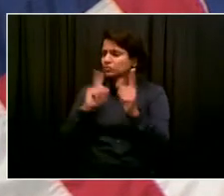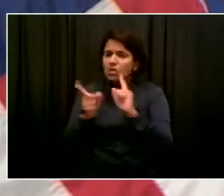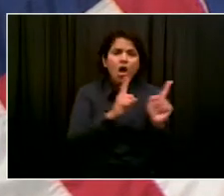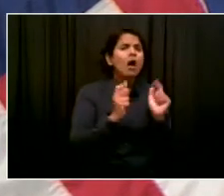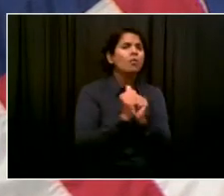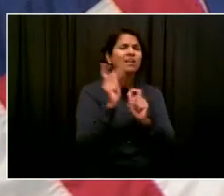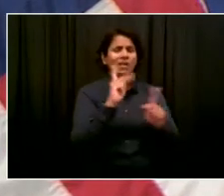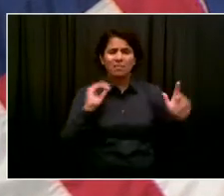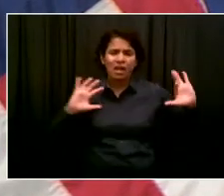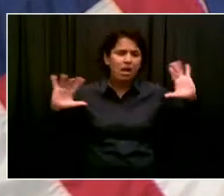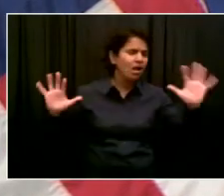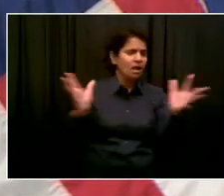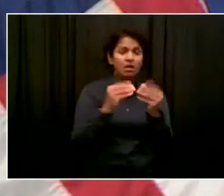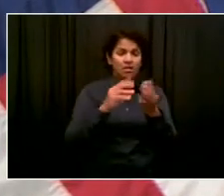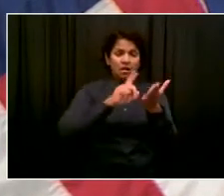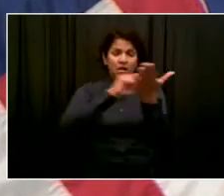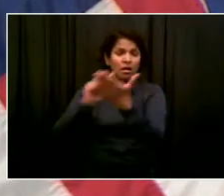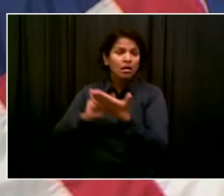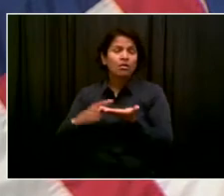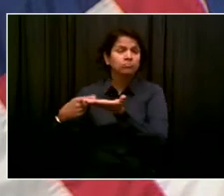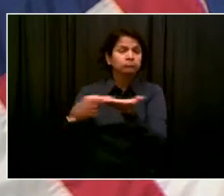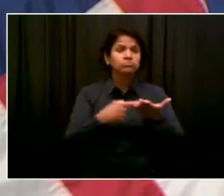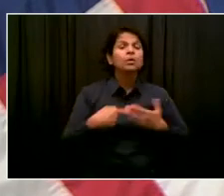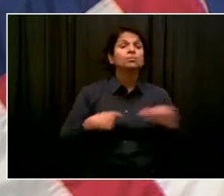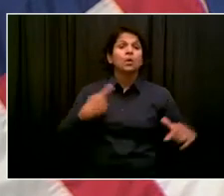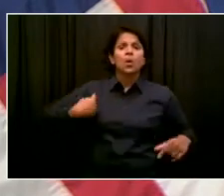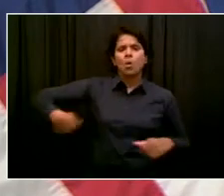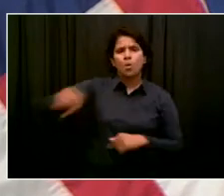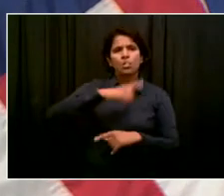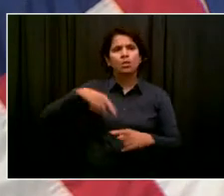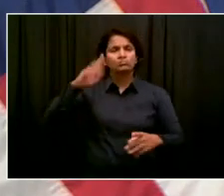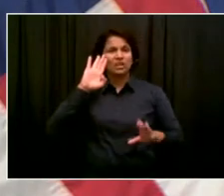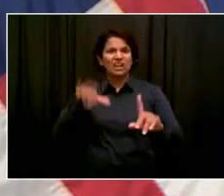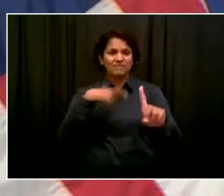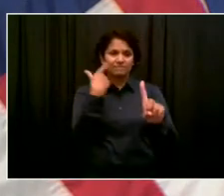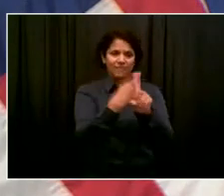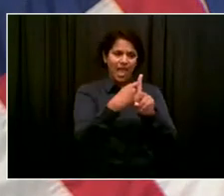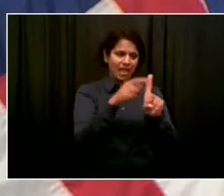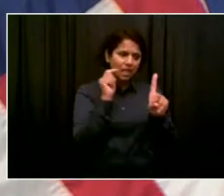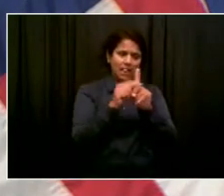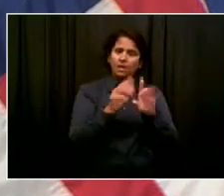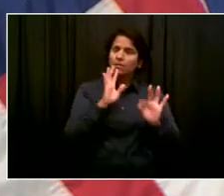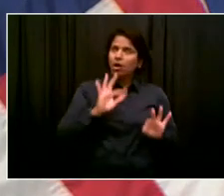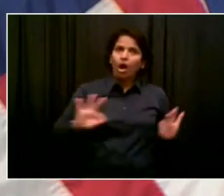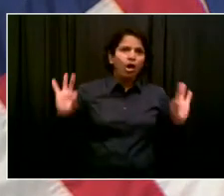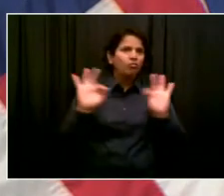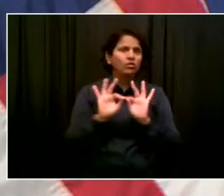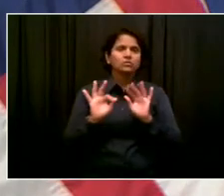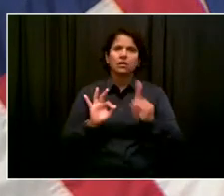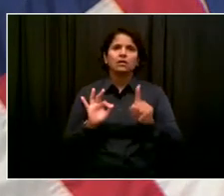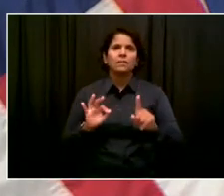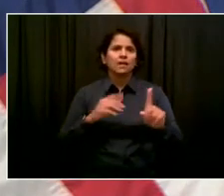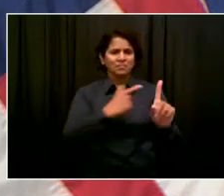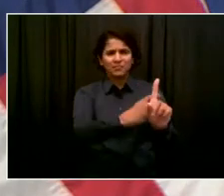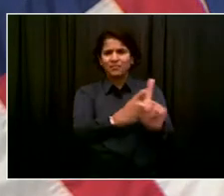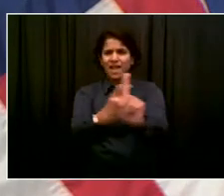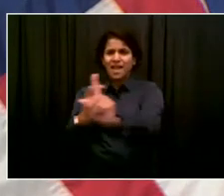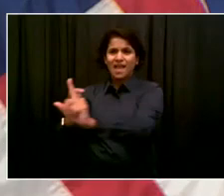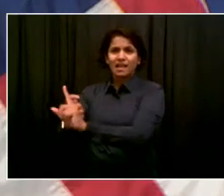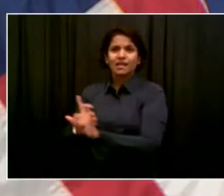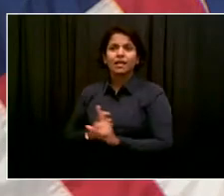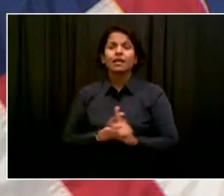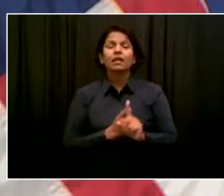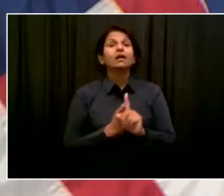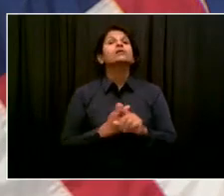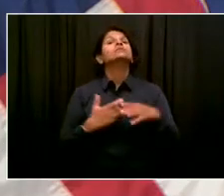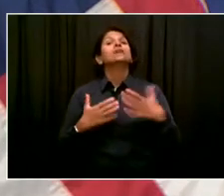to get vaccinated so we can bring New York City back. And I'm so proud, Mr. Mayor, that we met that 10 million dose